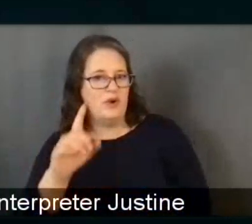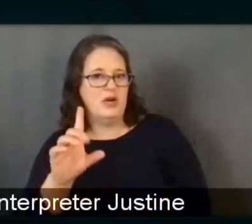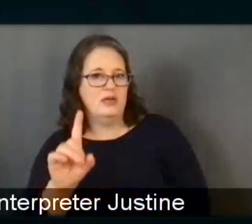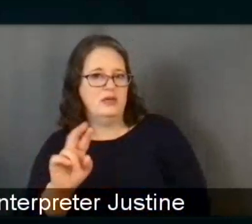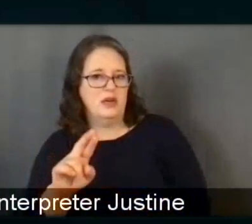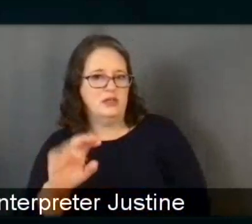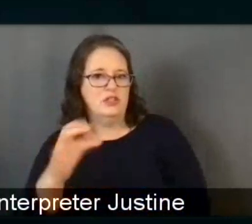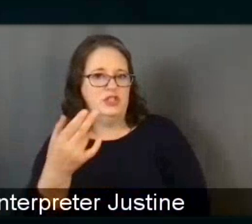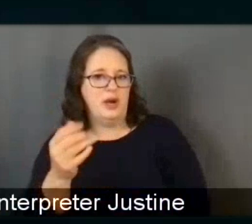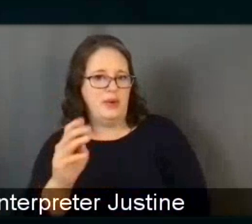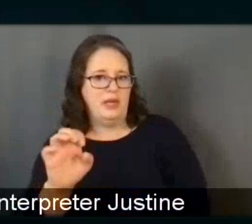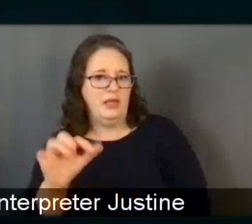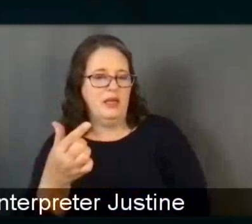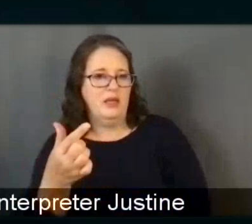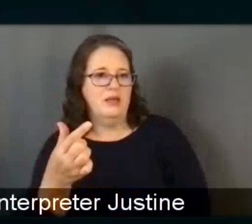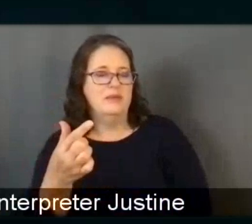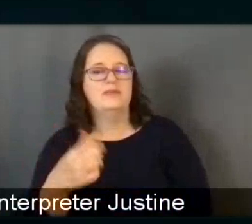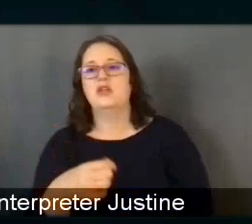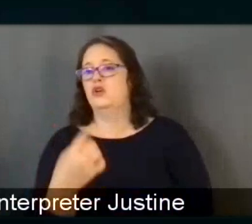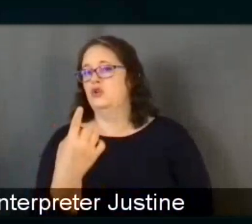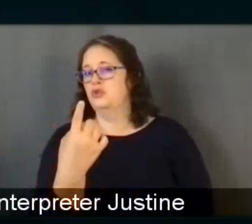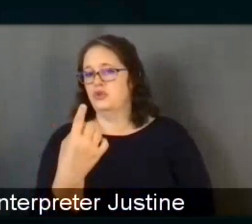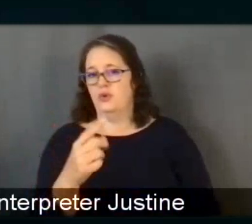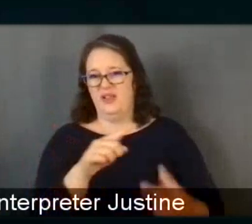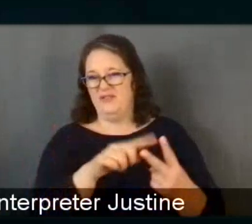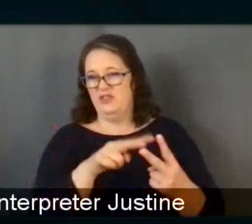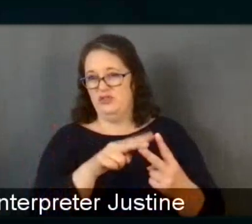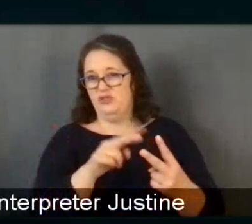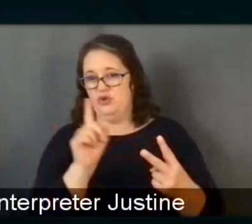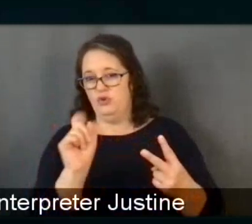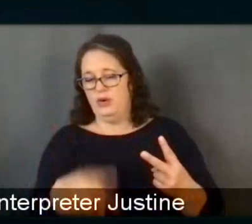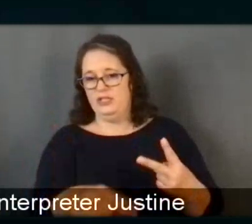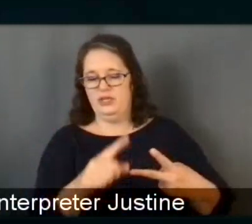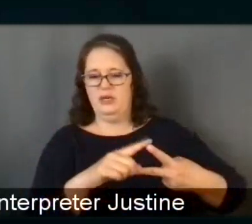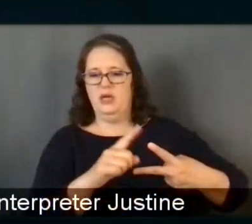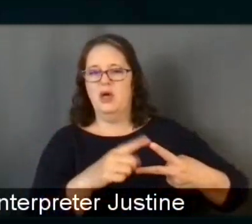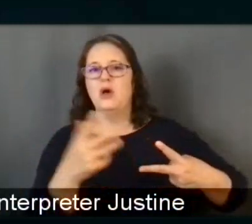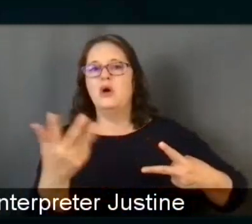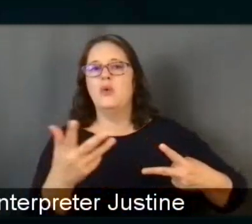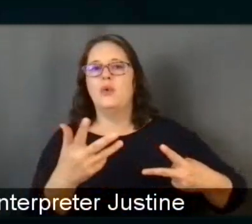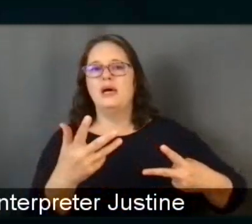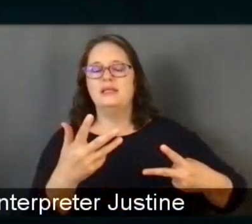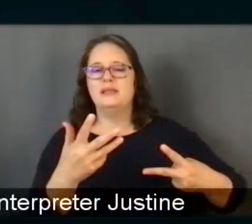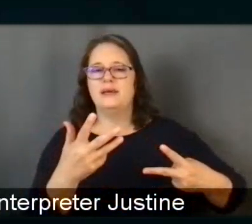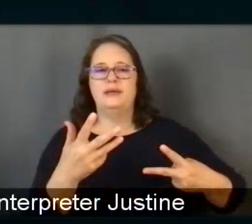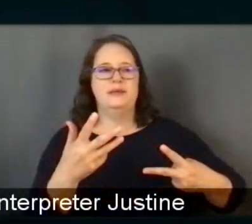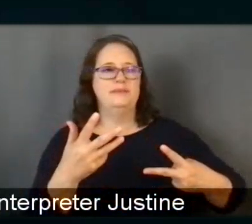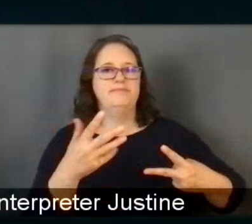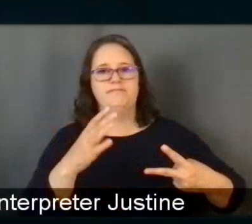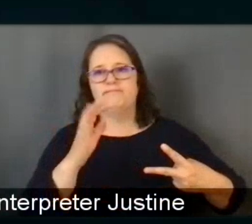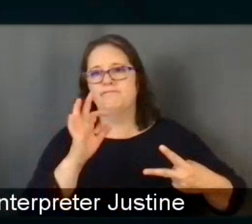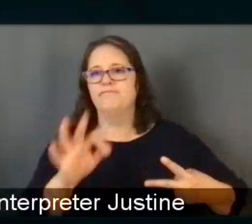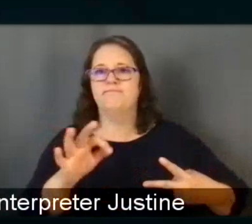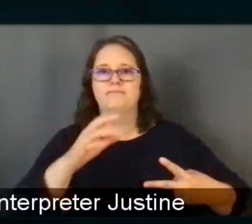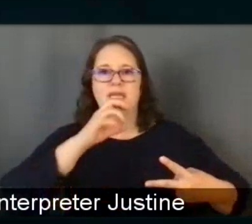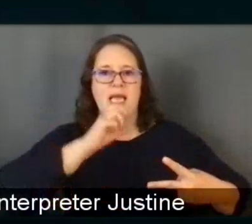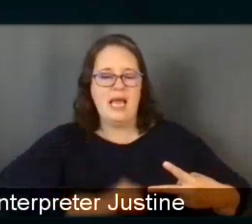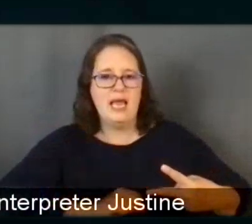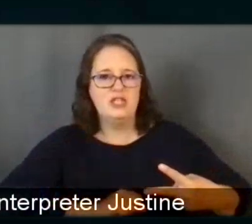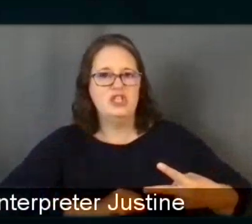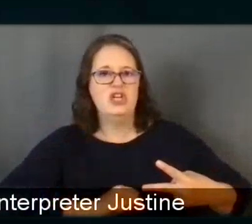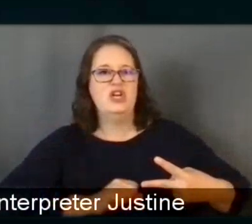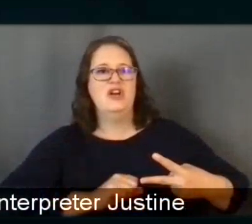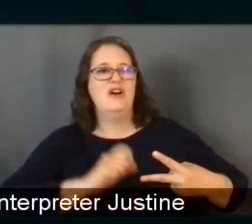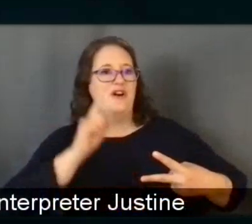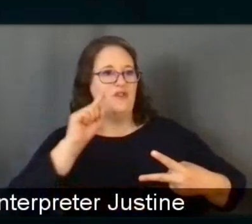question line and one I had. The first question is, what's the optimal age to engage young people in science? Is there a